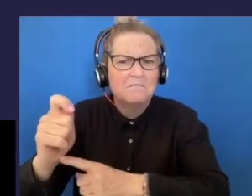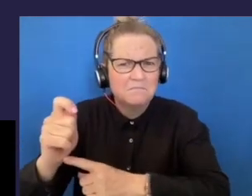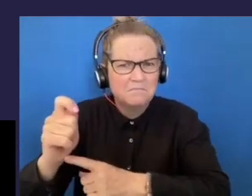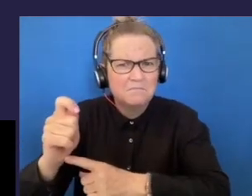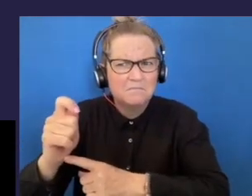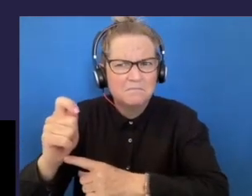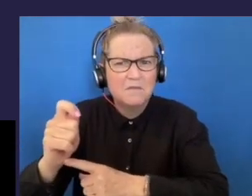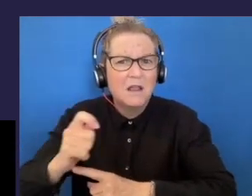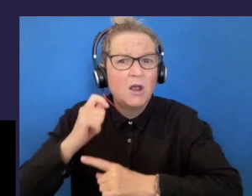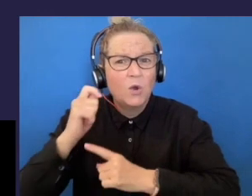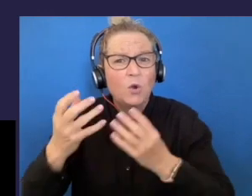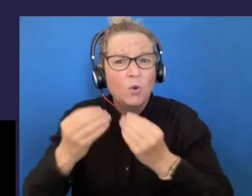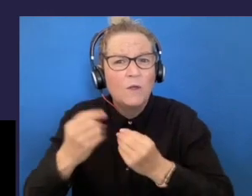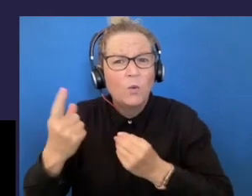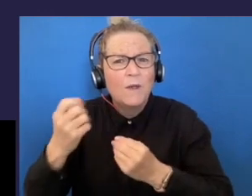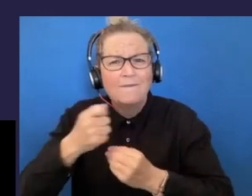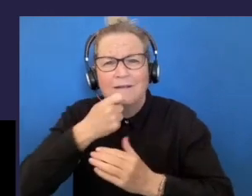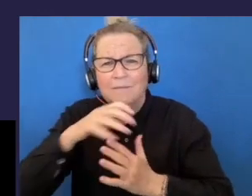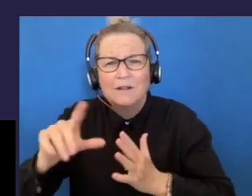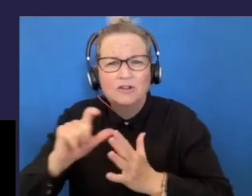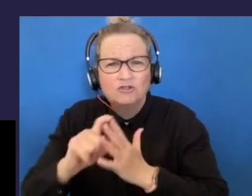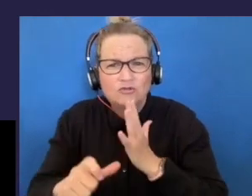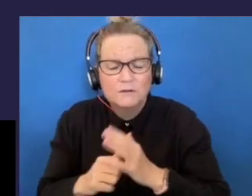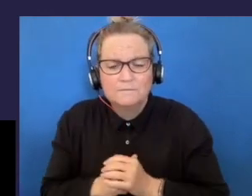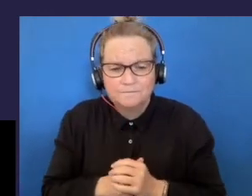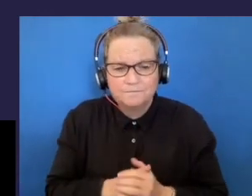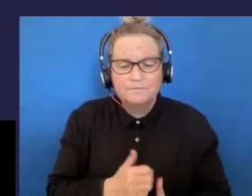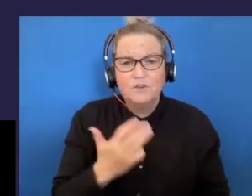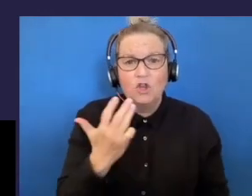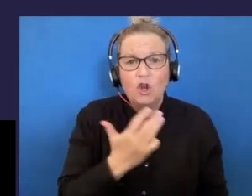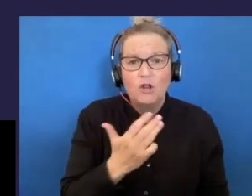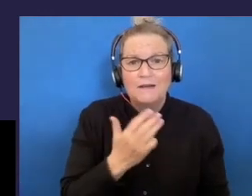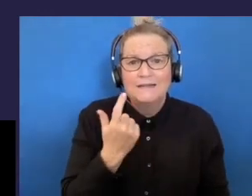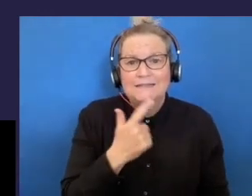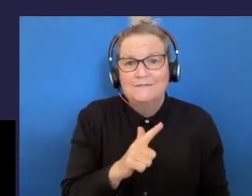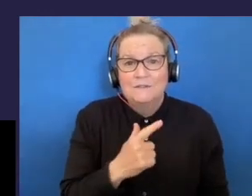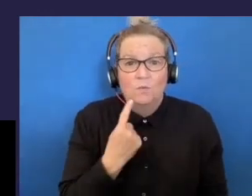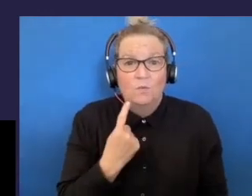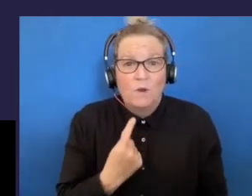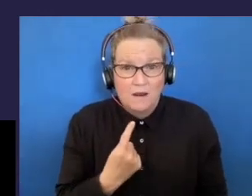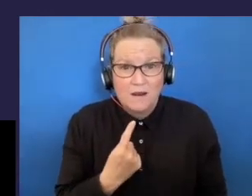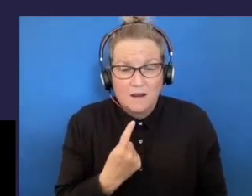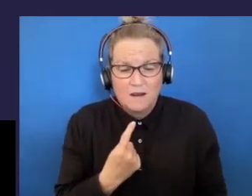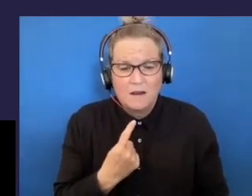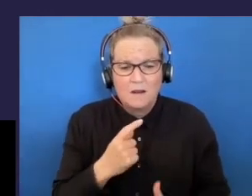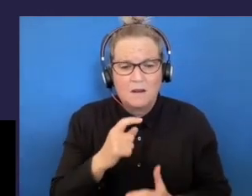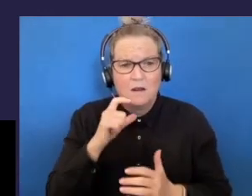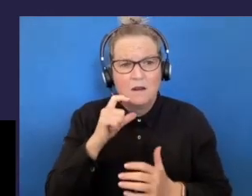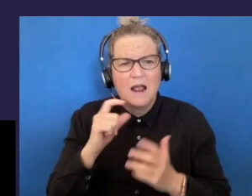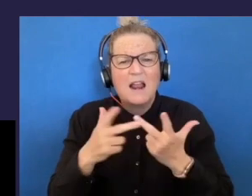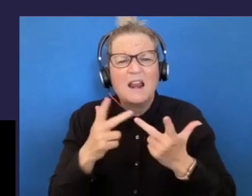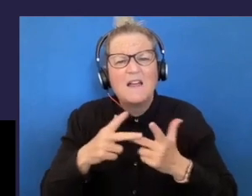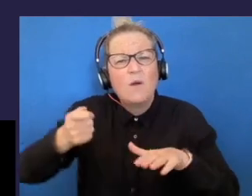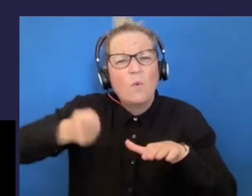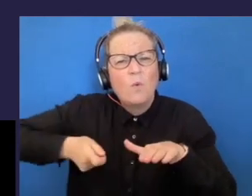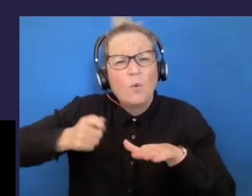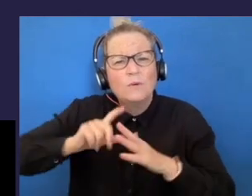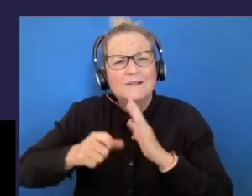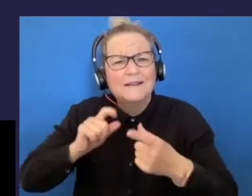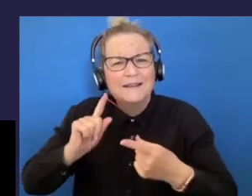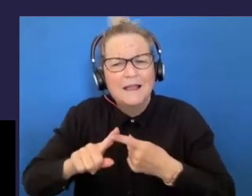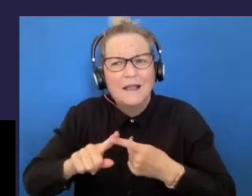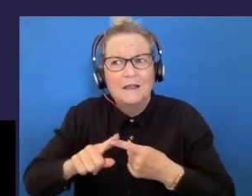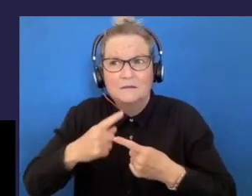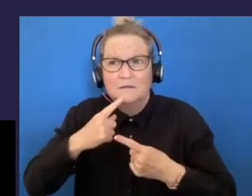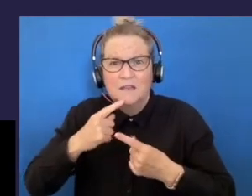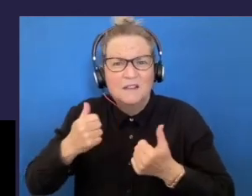disability. In 1971, claimants in the Park versus the Commonwealth of Pennsylvania case successfully argued that the